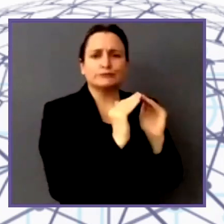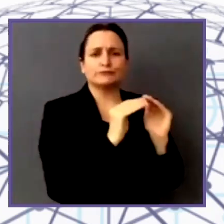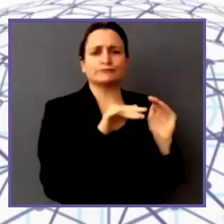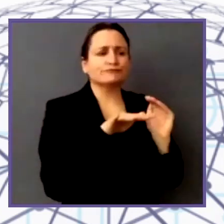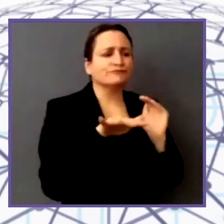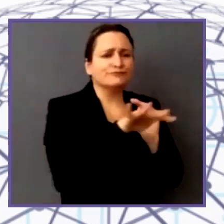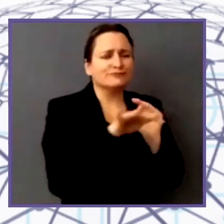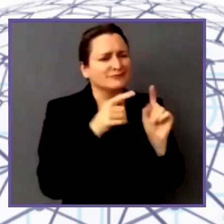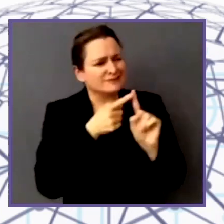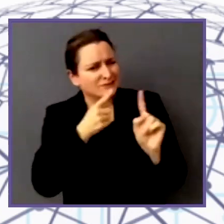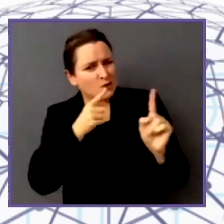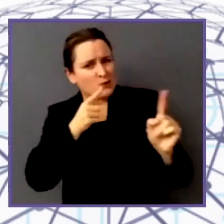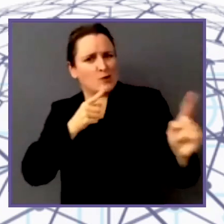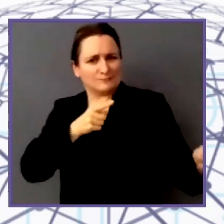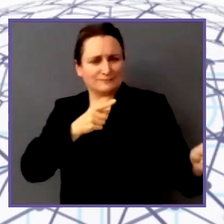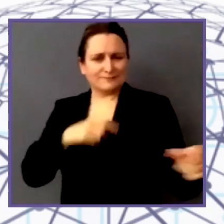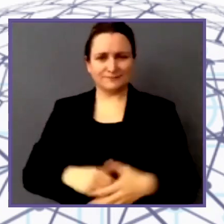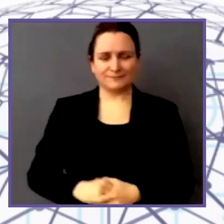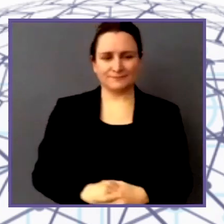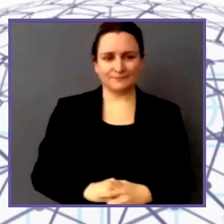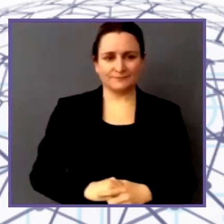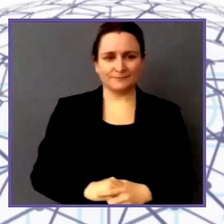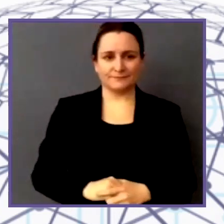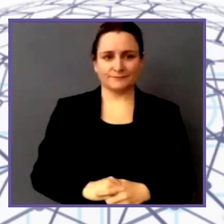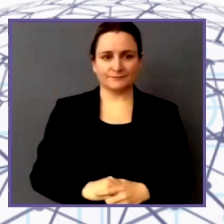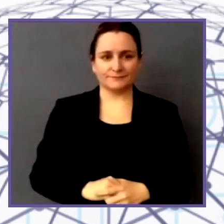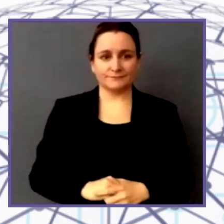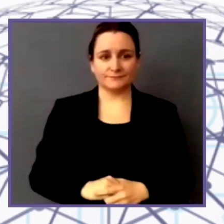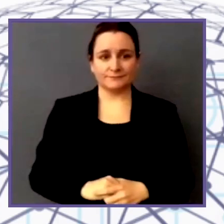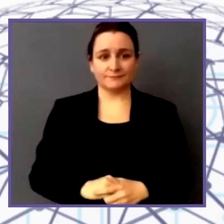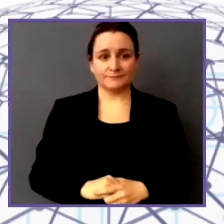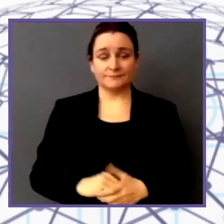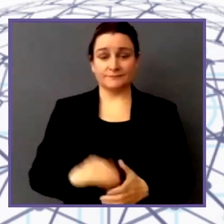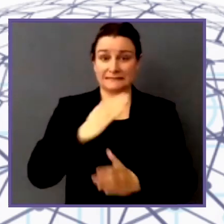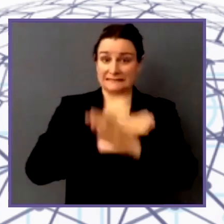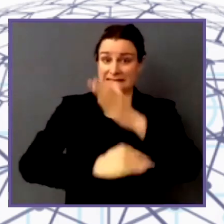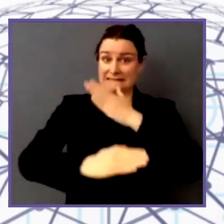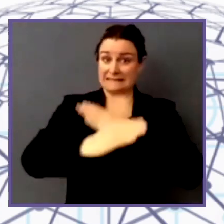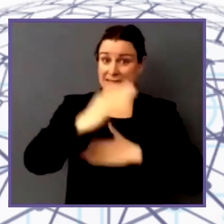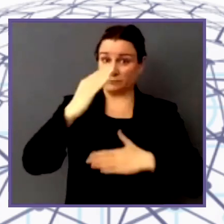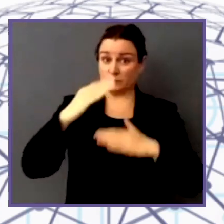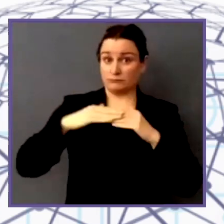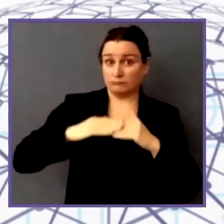Over half of the disabled people live in the informal settled areas.